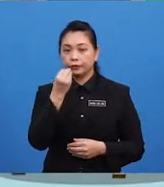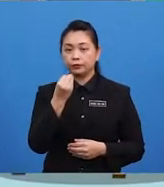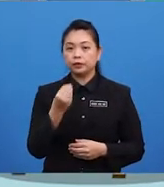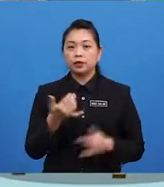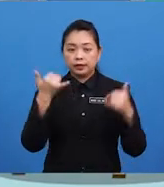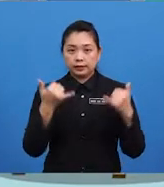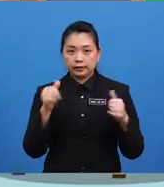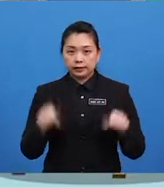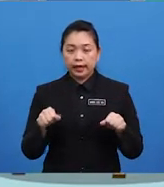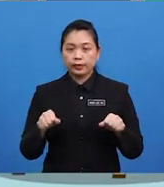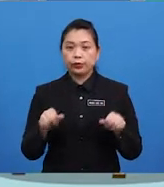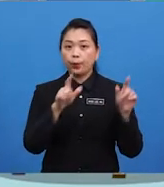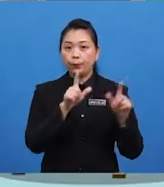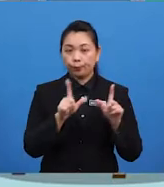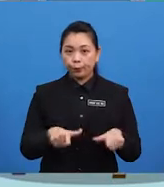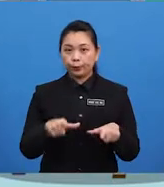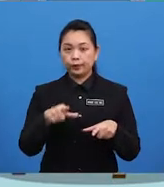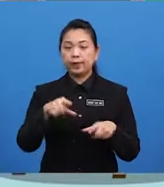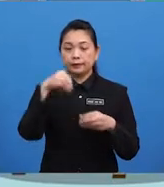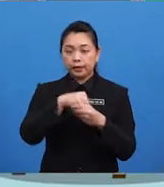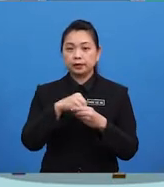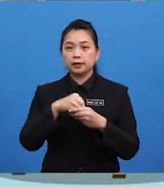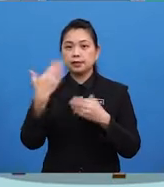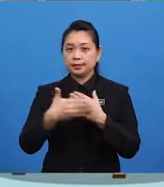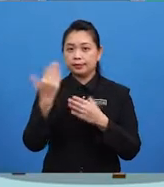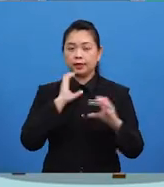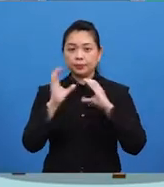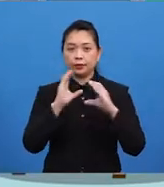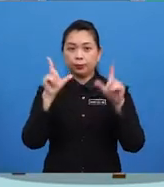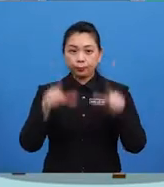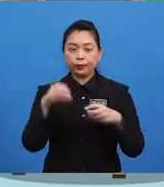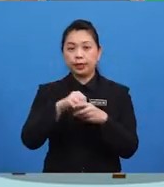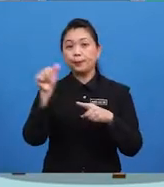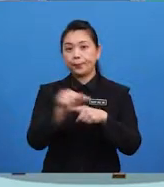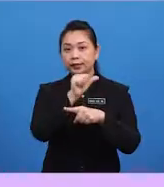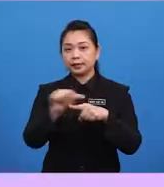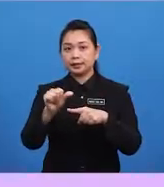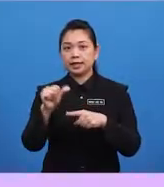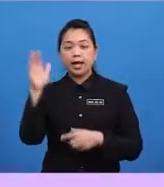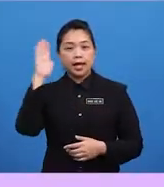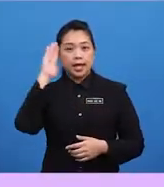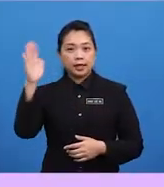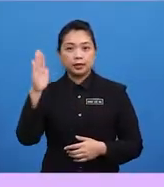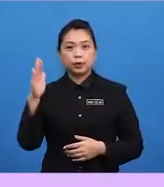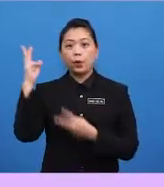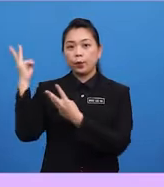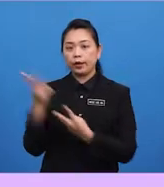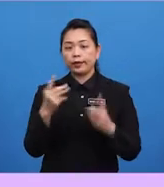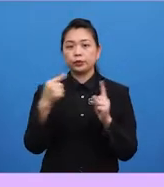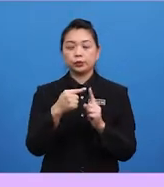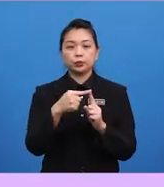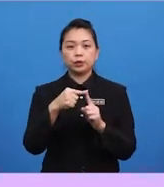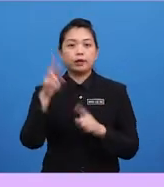together in one simple conversation that you can put to practice? Hello. Welcome